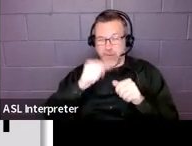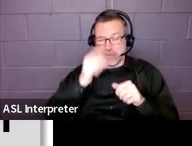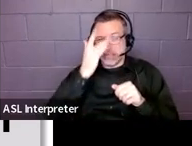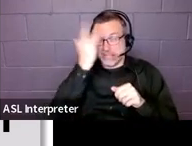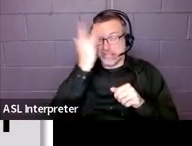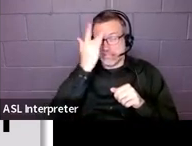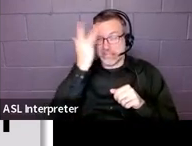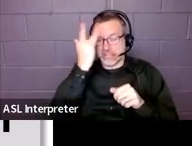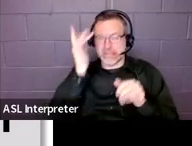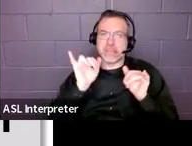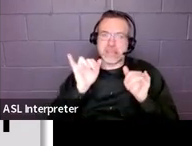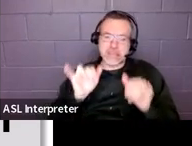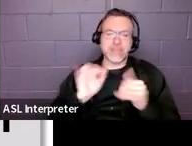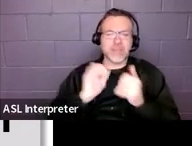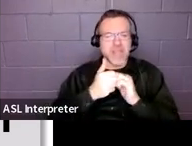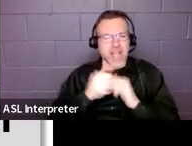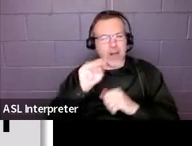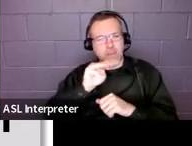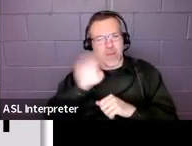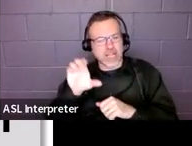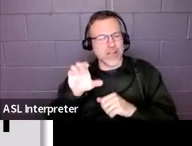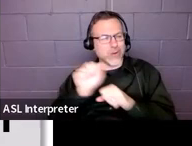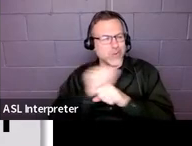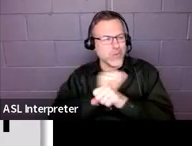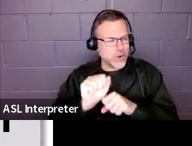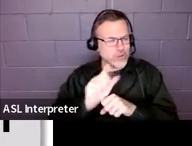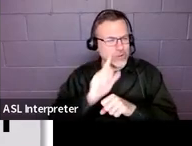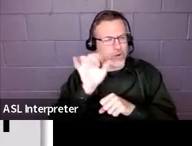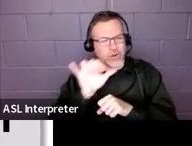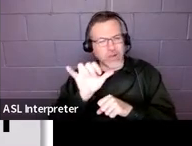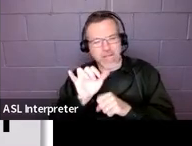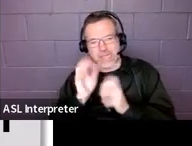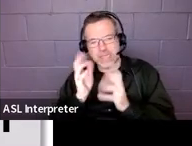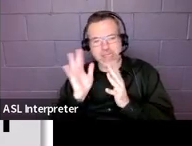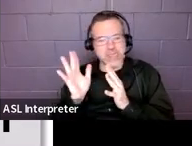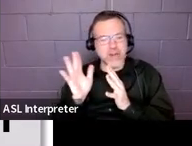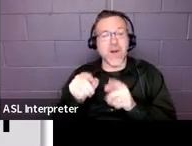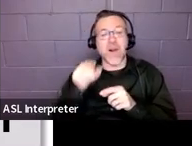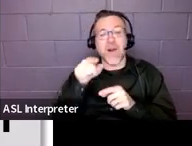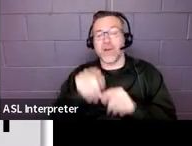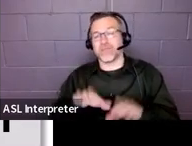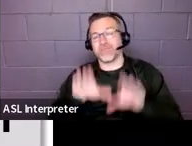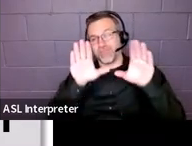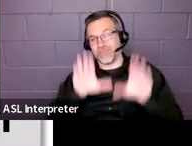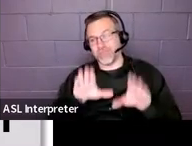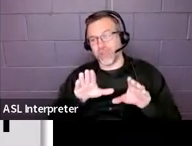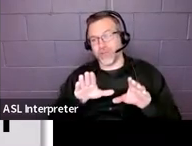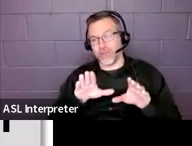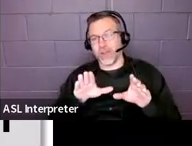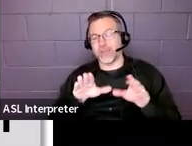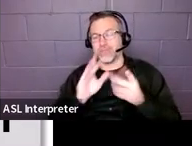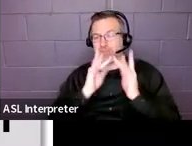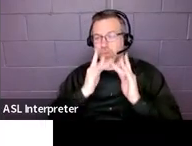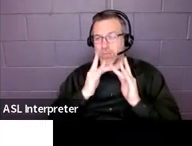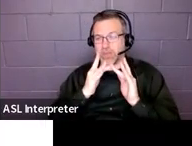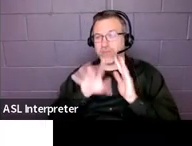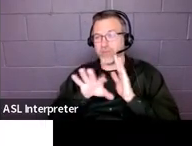and how that main care reimbursable services stuff works, this is a great place to find that information.